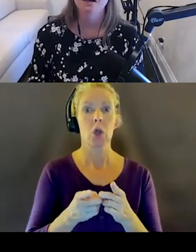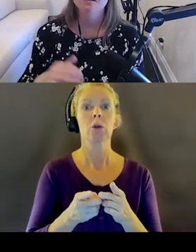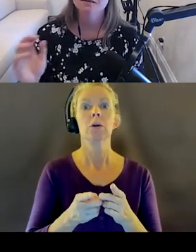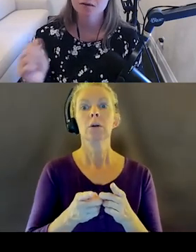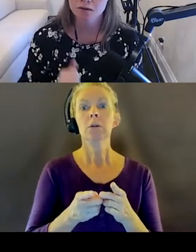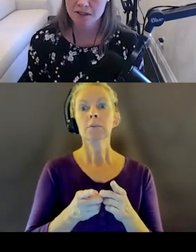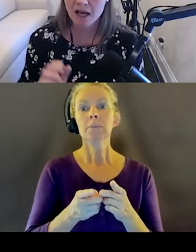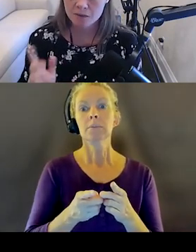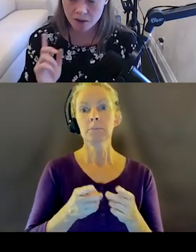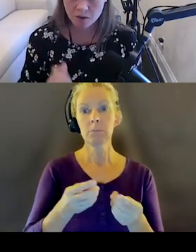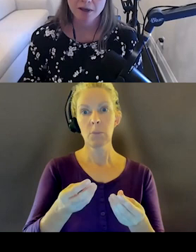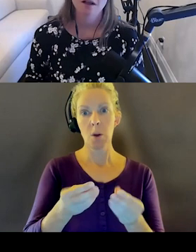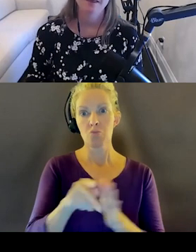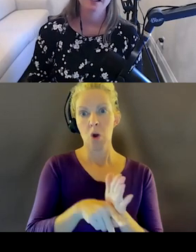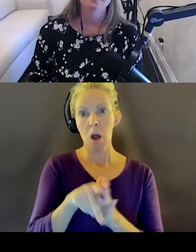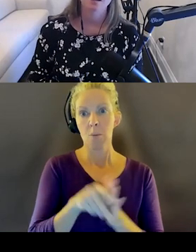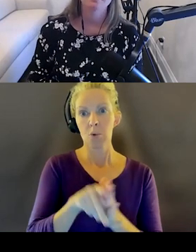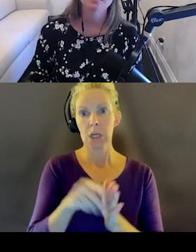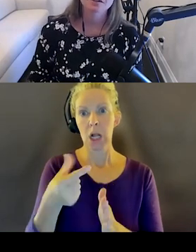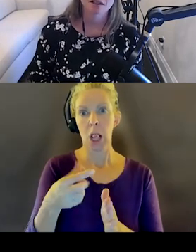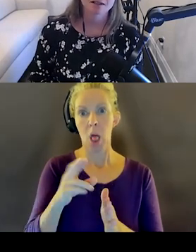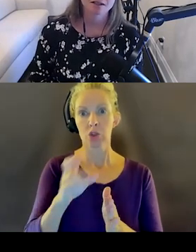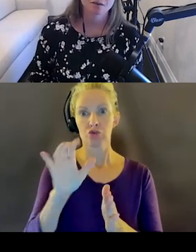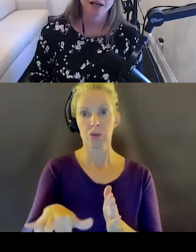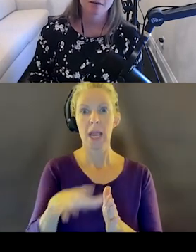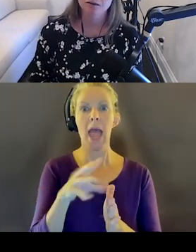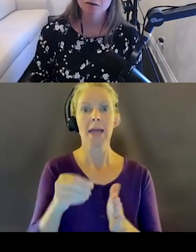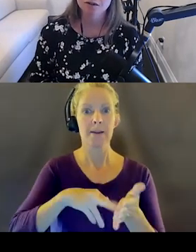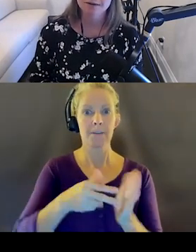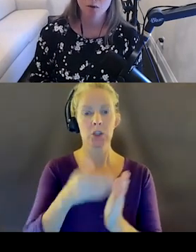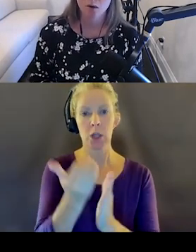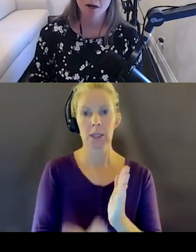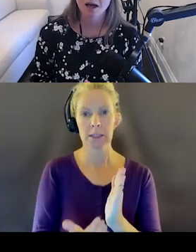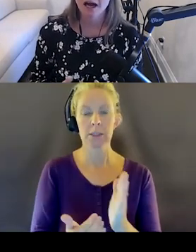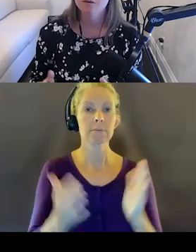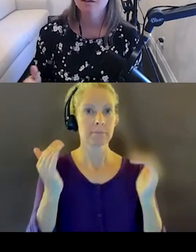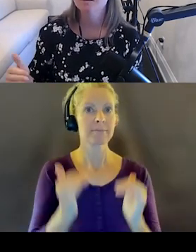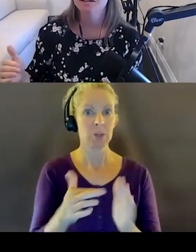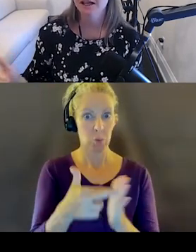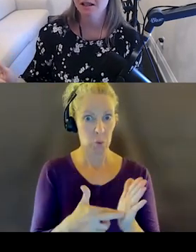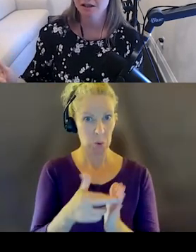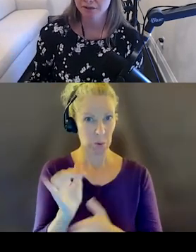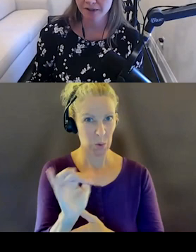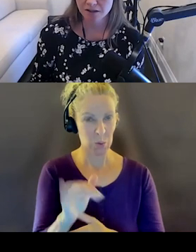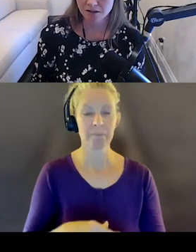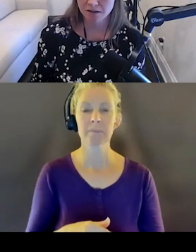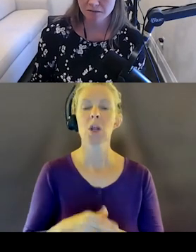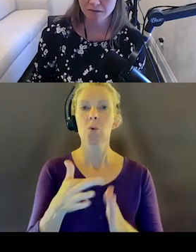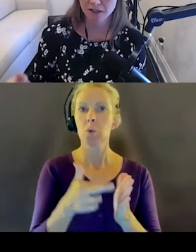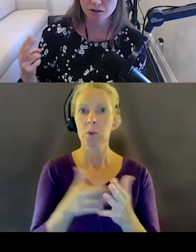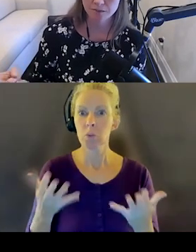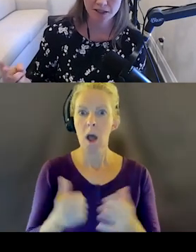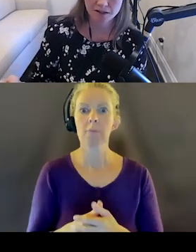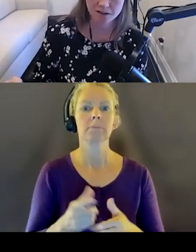And lots of rules. I would hope that in your design system we have rules for how we're using and handling abbreviations.